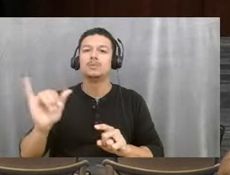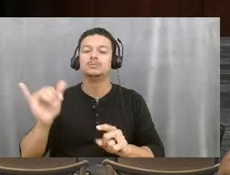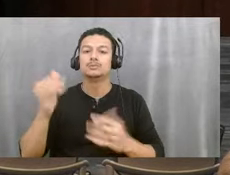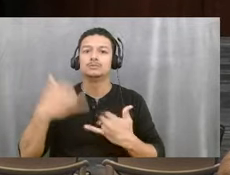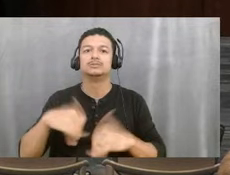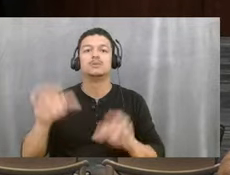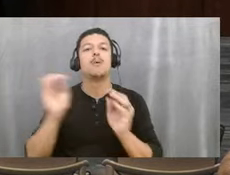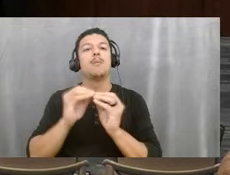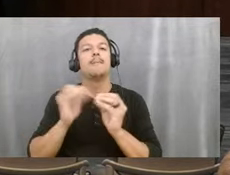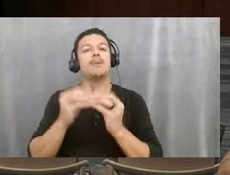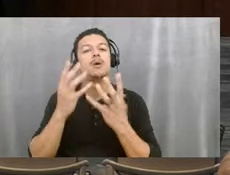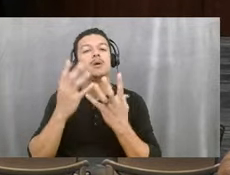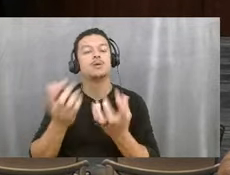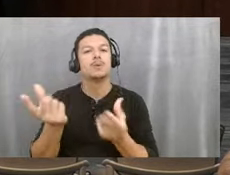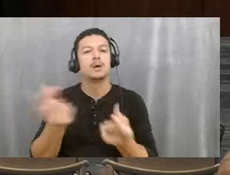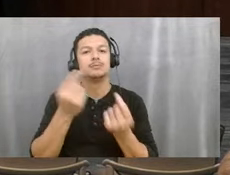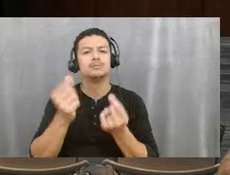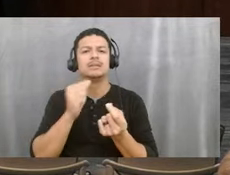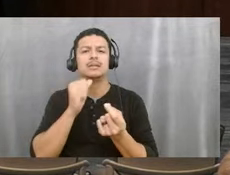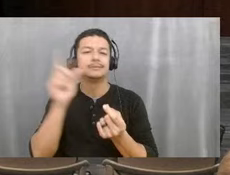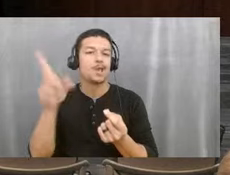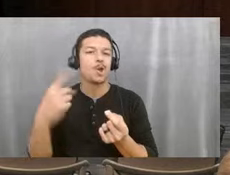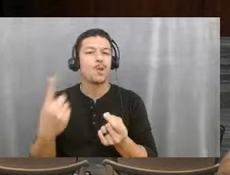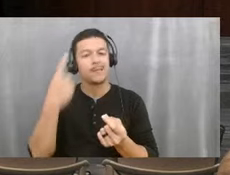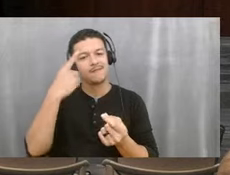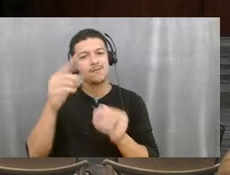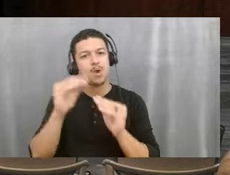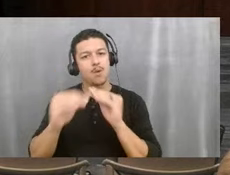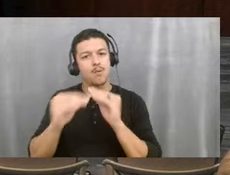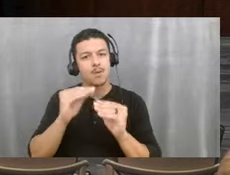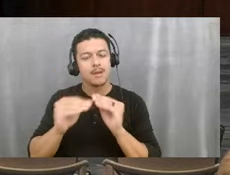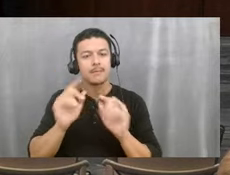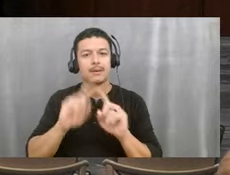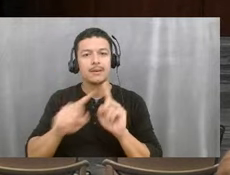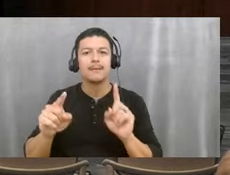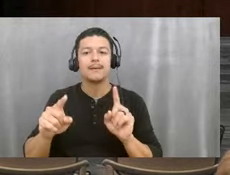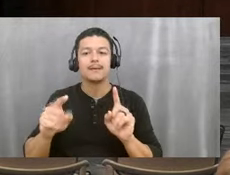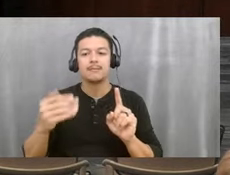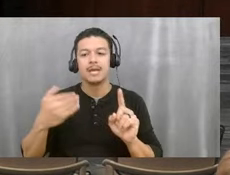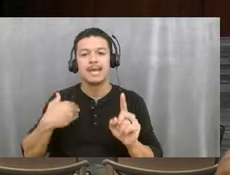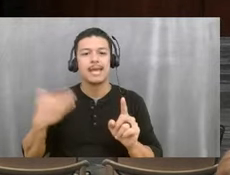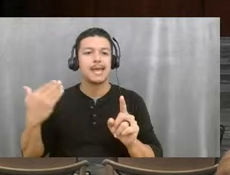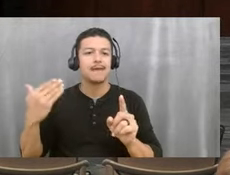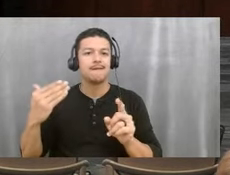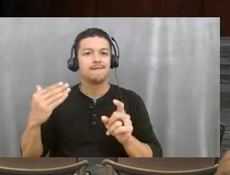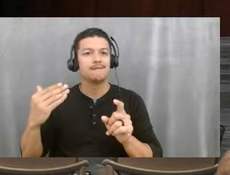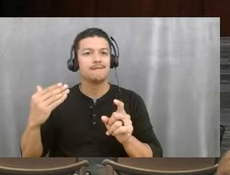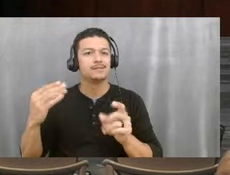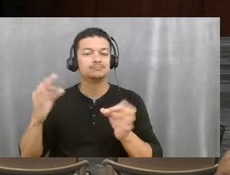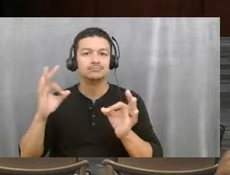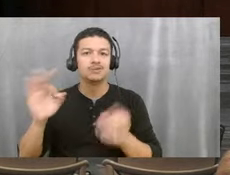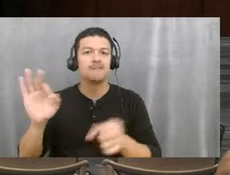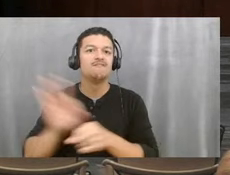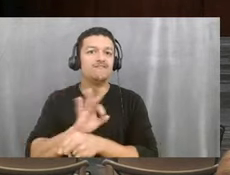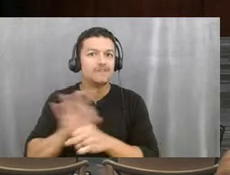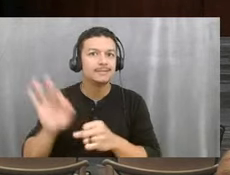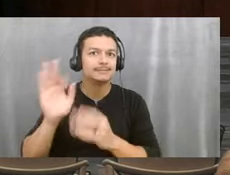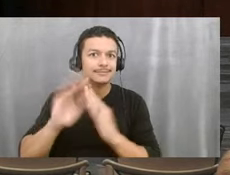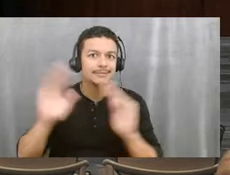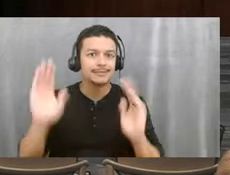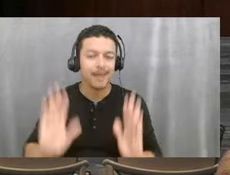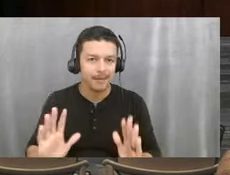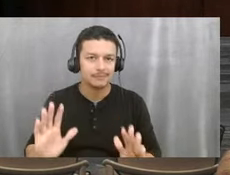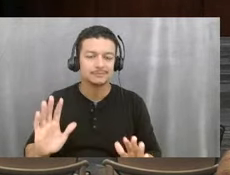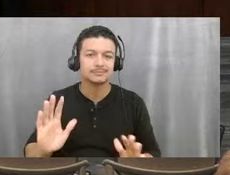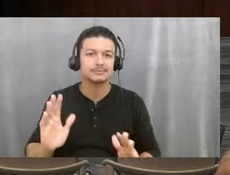sure that not only when the repairs are done, but he has a fully functioning and useful house. And so, even so, she even was talking to me